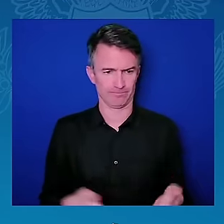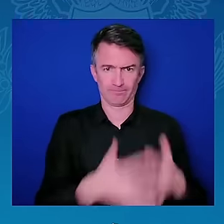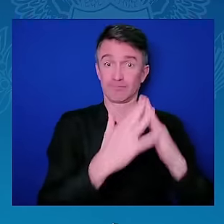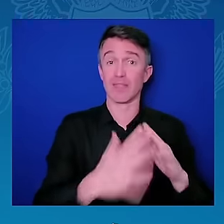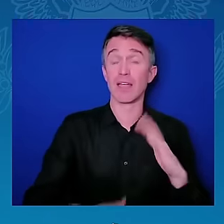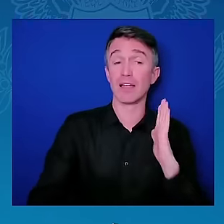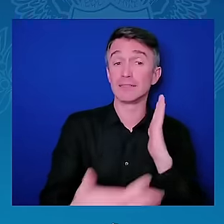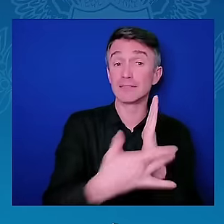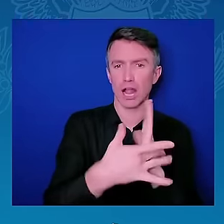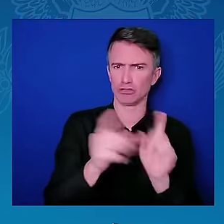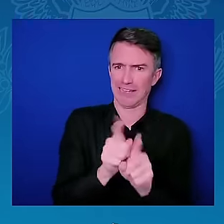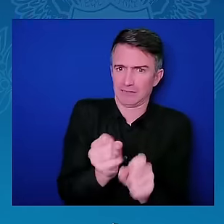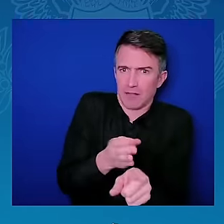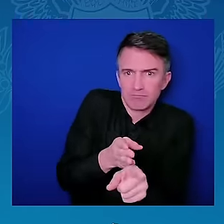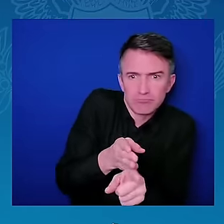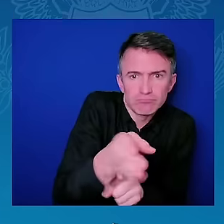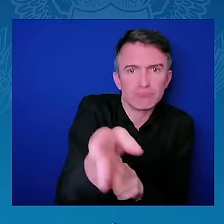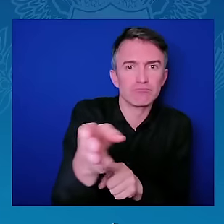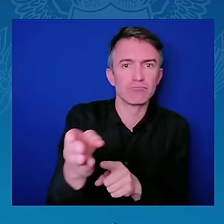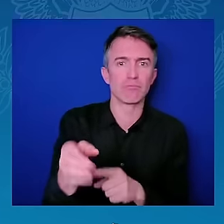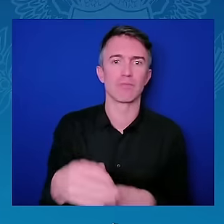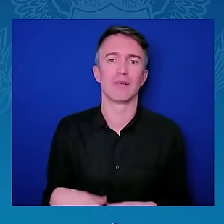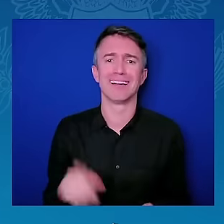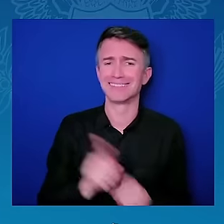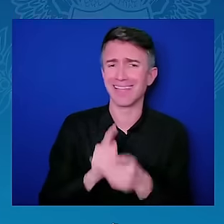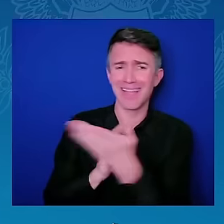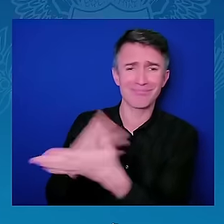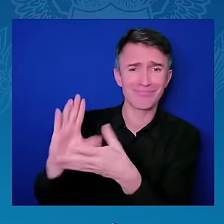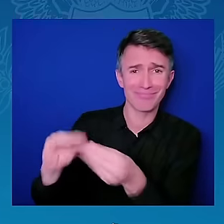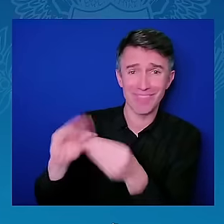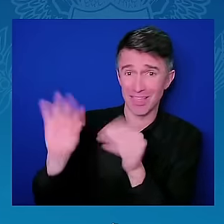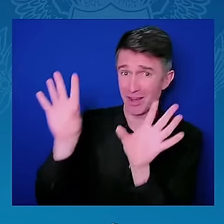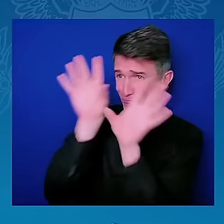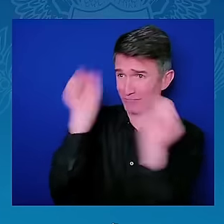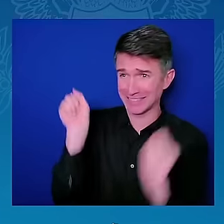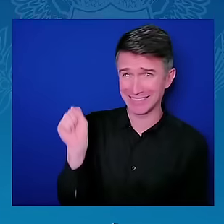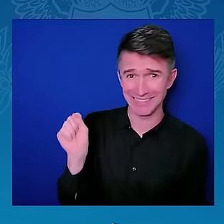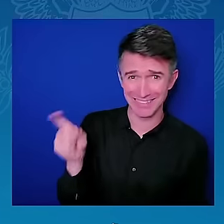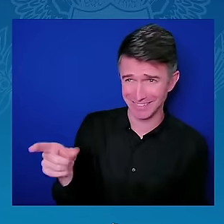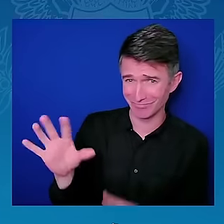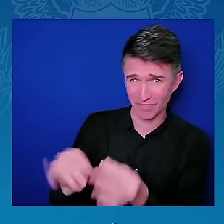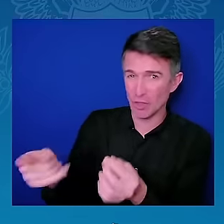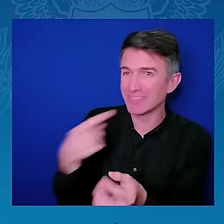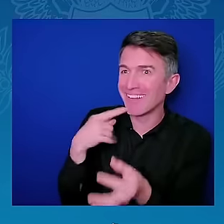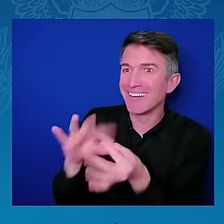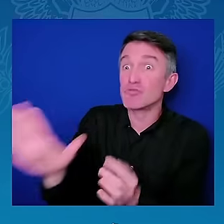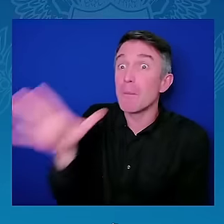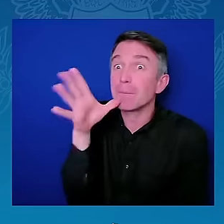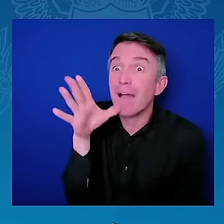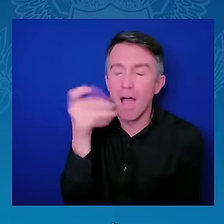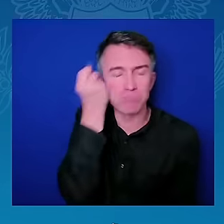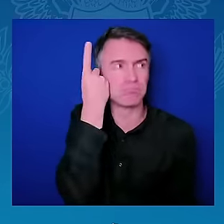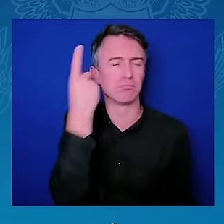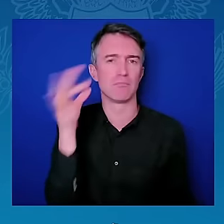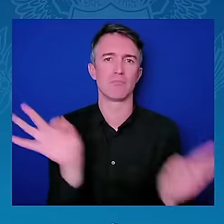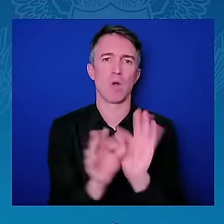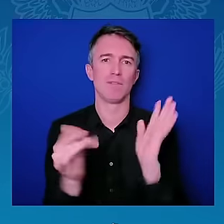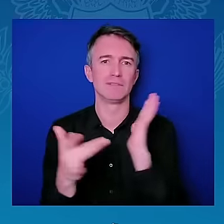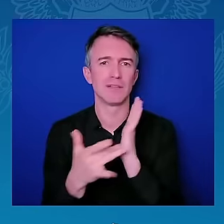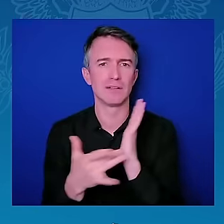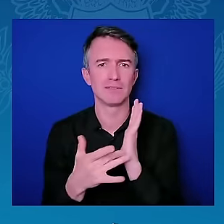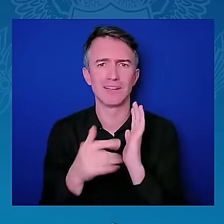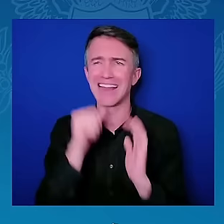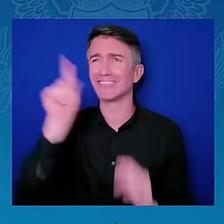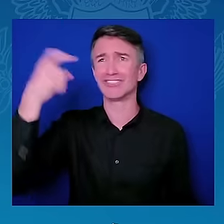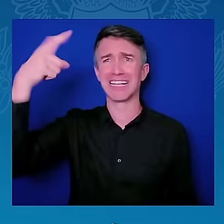was something I've long believed, many of us do. If we are focused on strengthening economies,